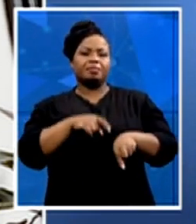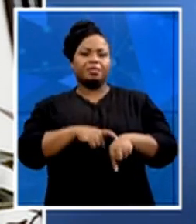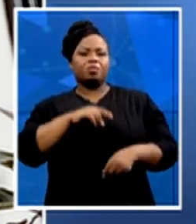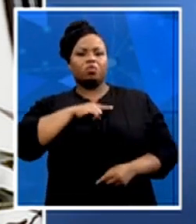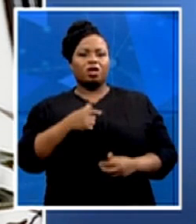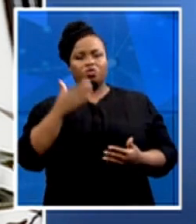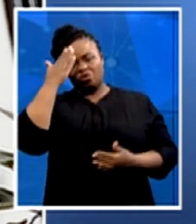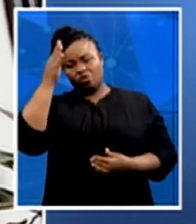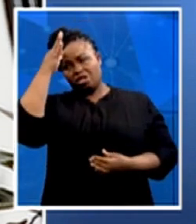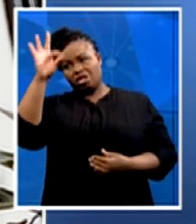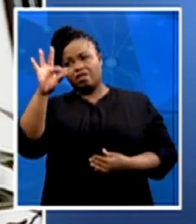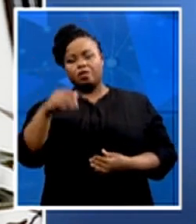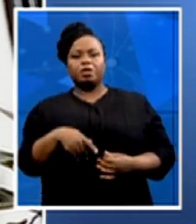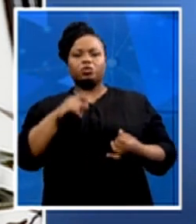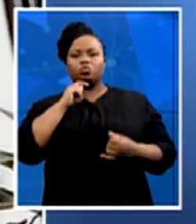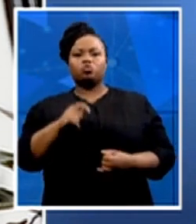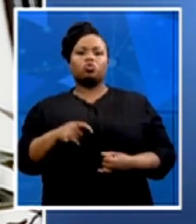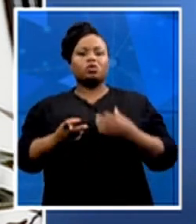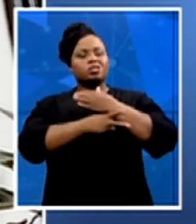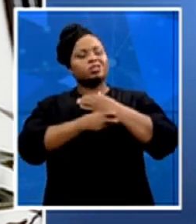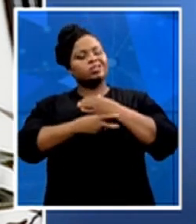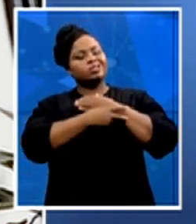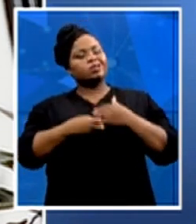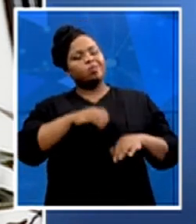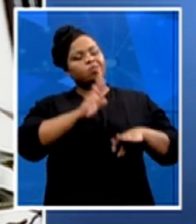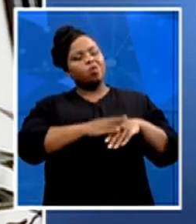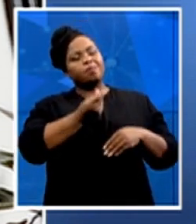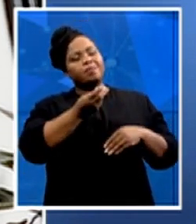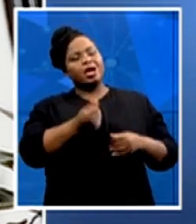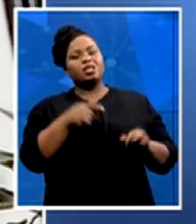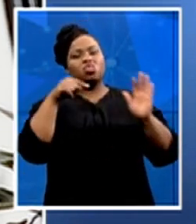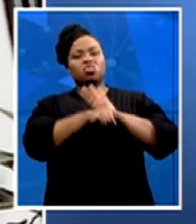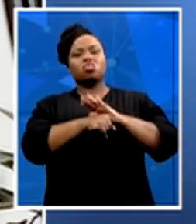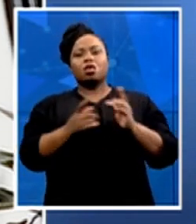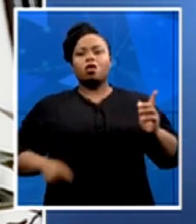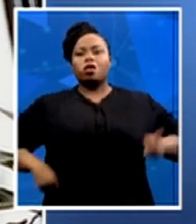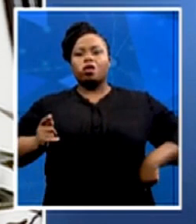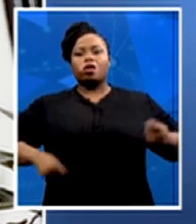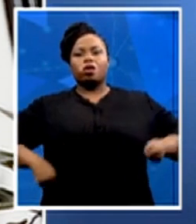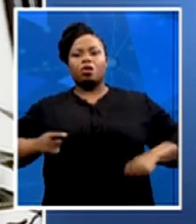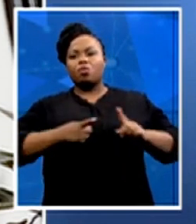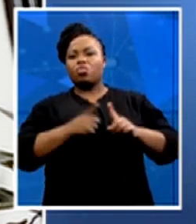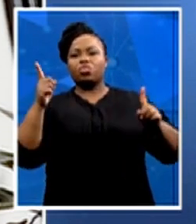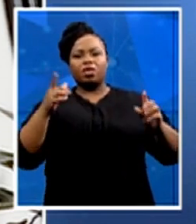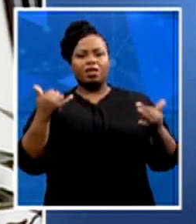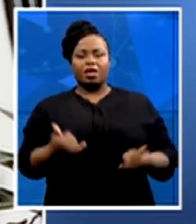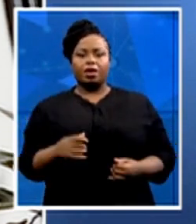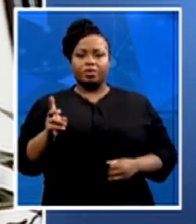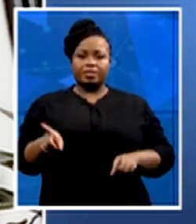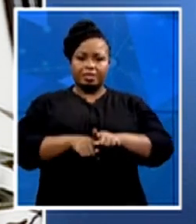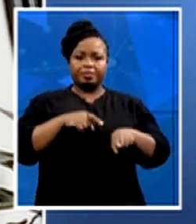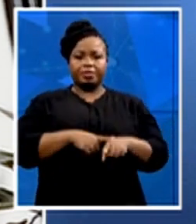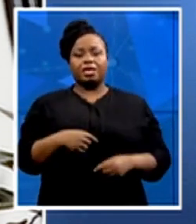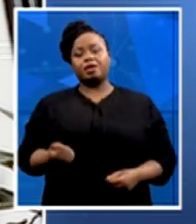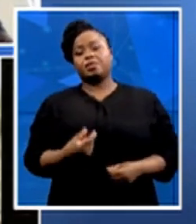loot the state, that continues to loot the funds of the state and in turn leaves the young people and this generation behind.